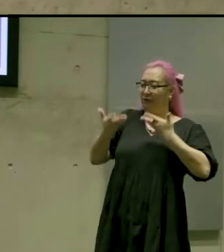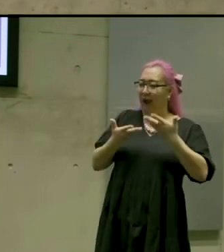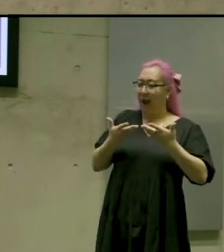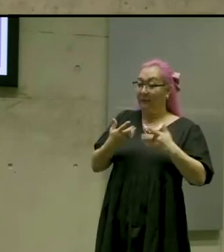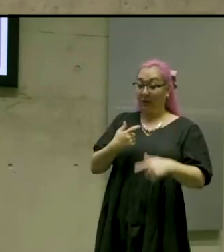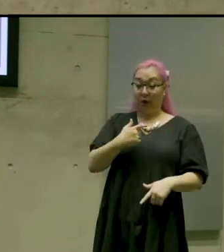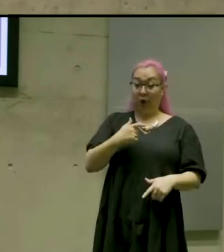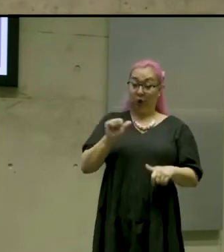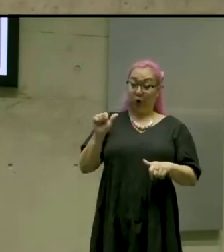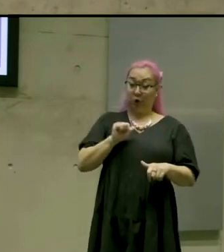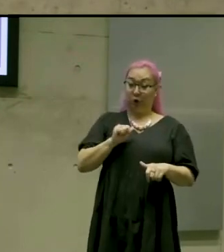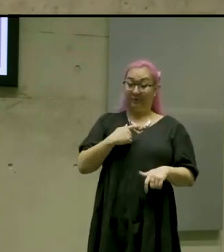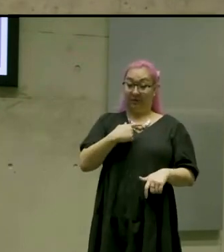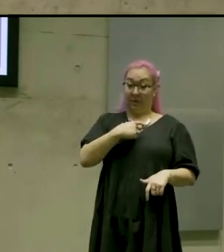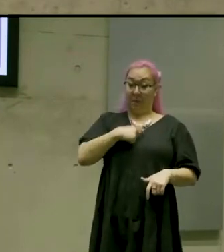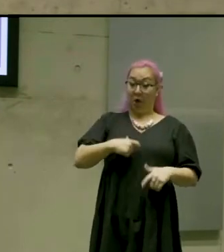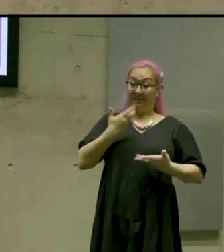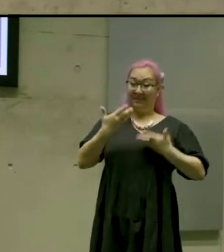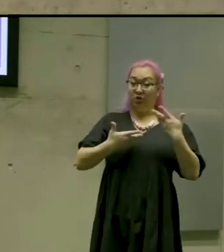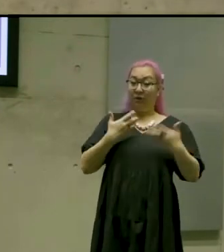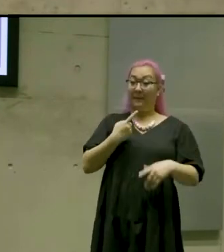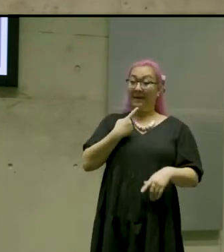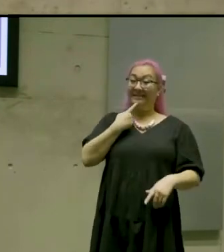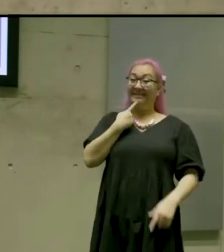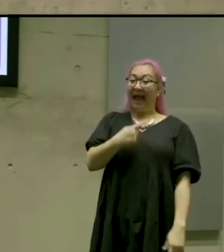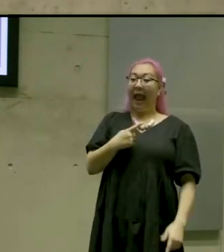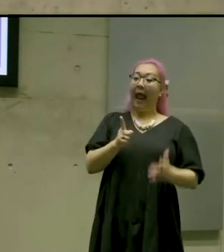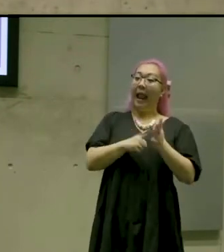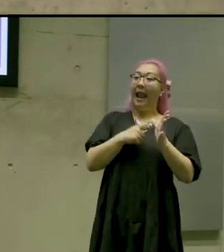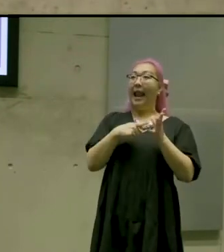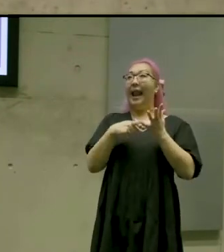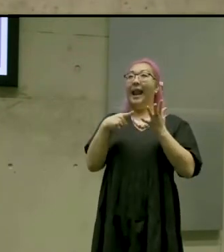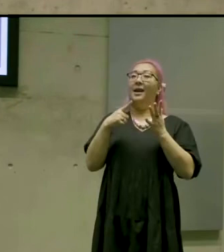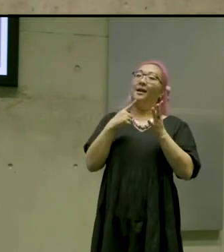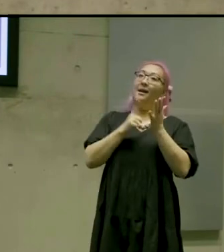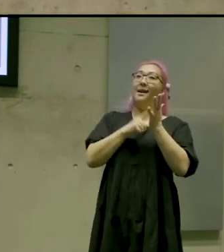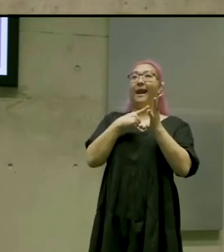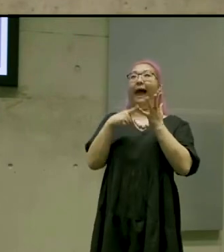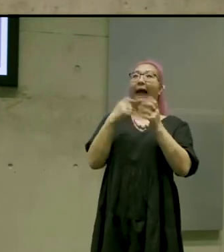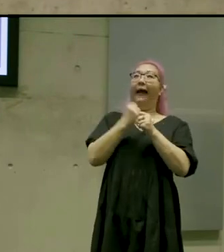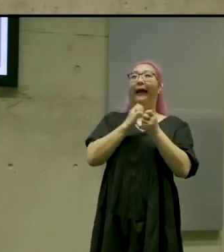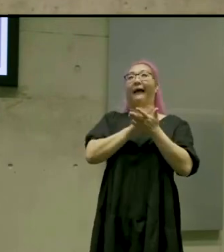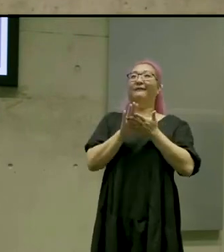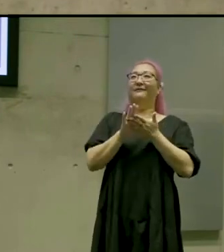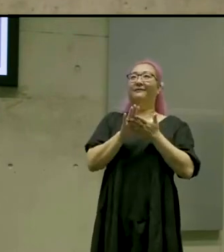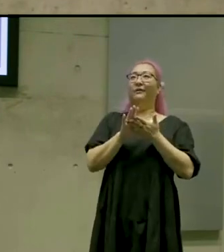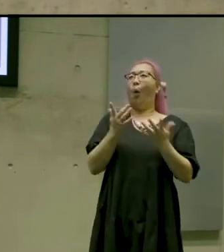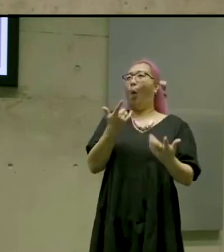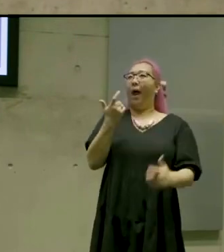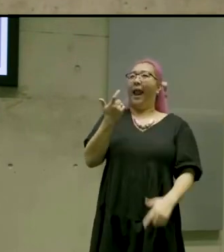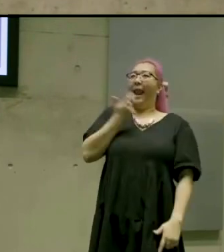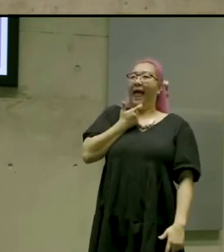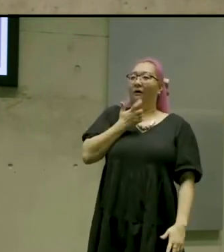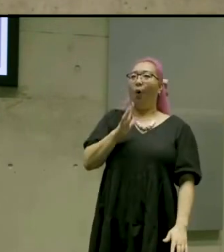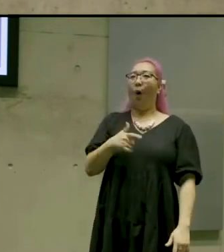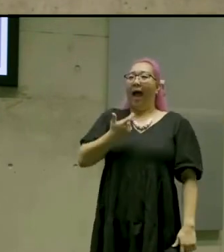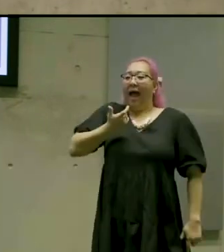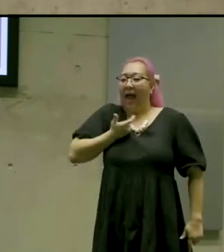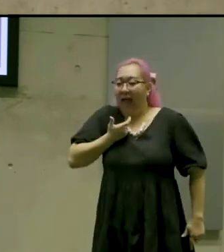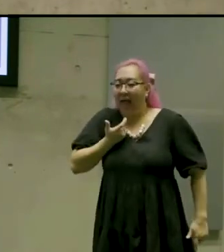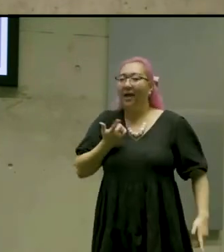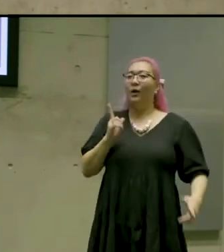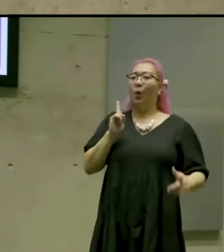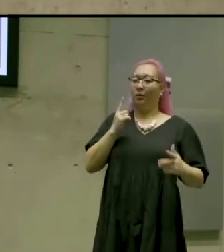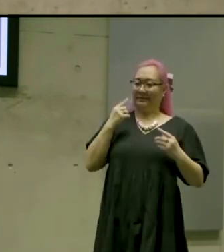laughing, ha ha ha? You know, how did that work? Yeah, so that's, we added those to the sort of